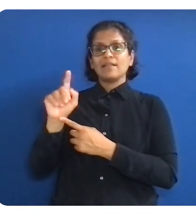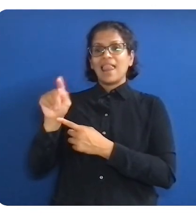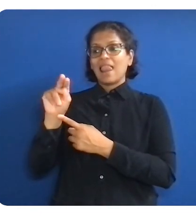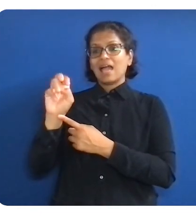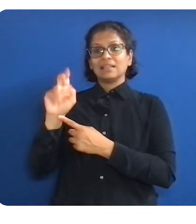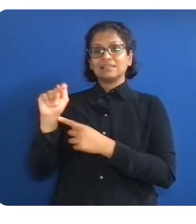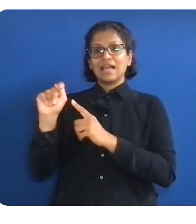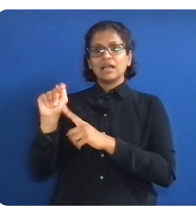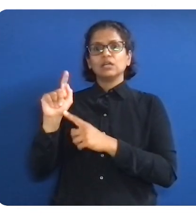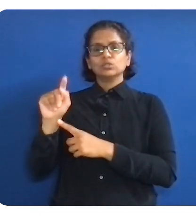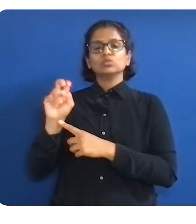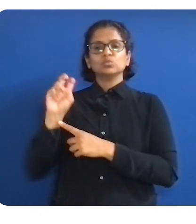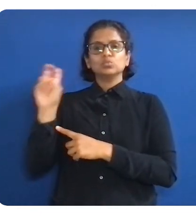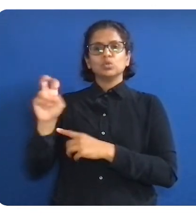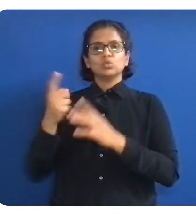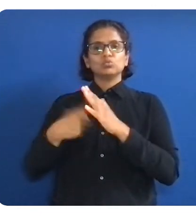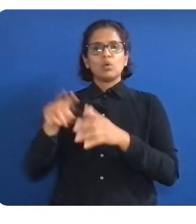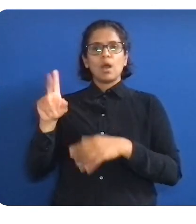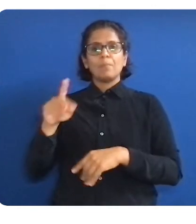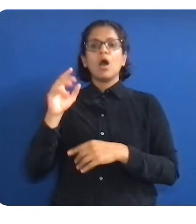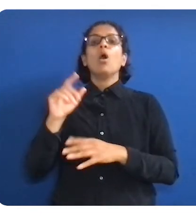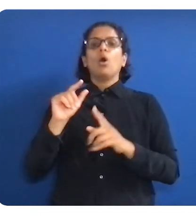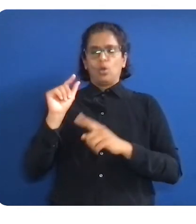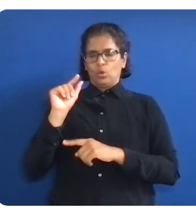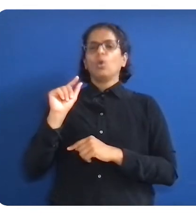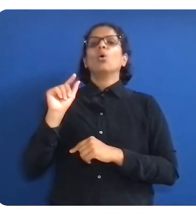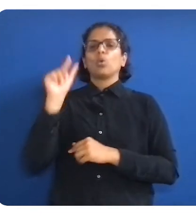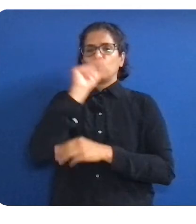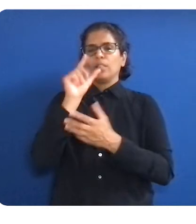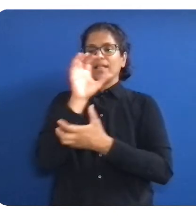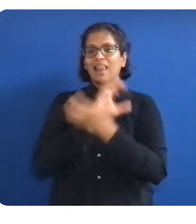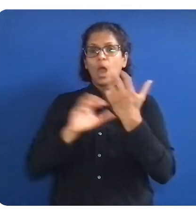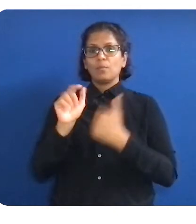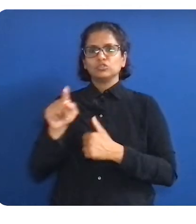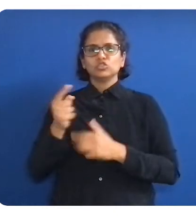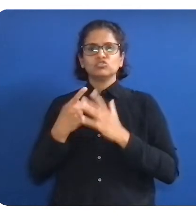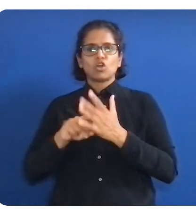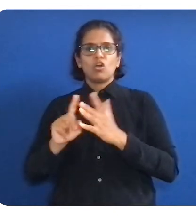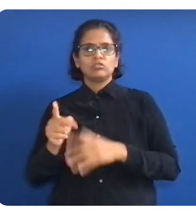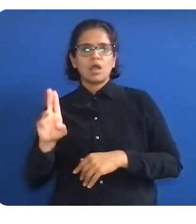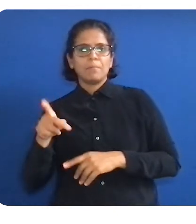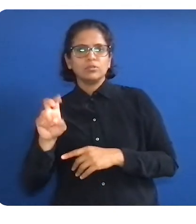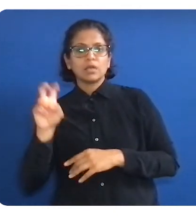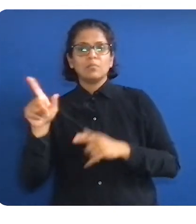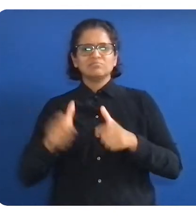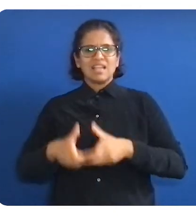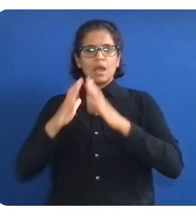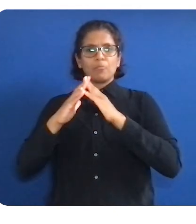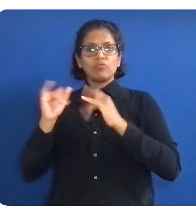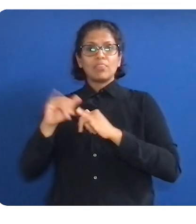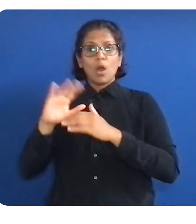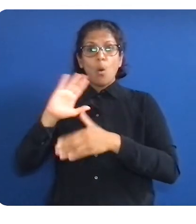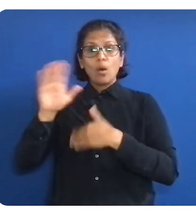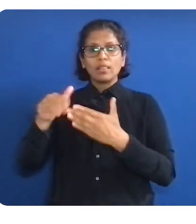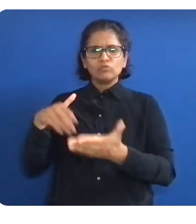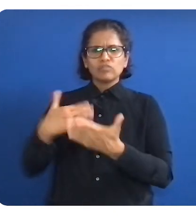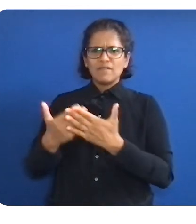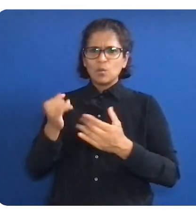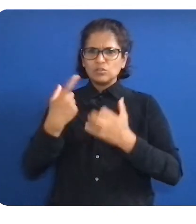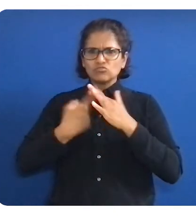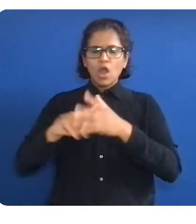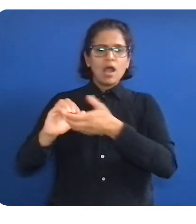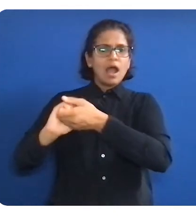meaningful change can take years, we know. But there's no need to wait for change to come. If you haven't already,